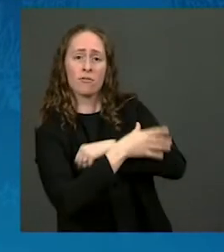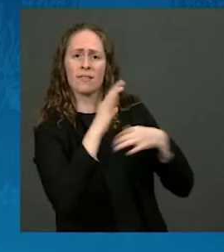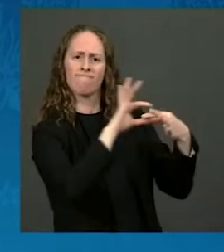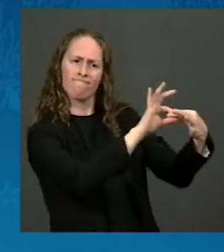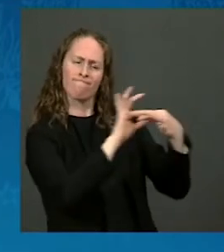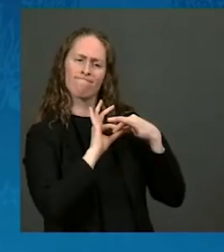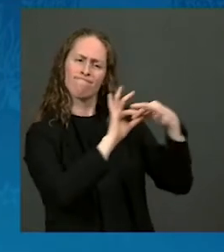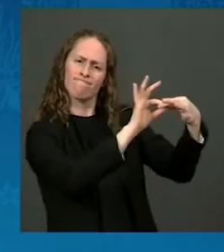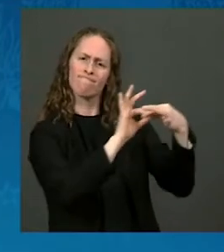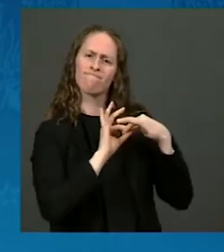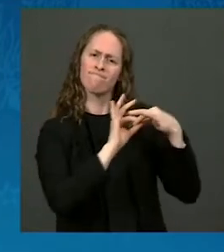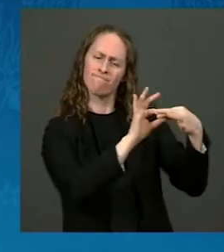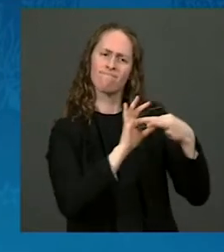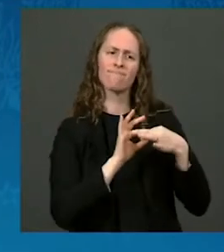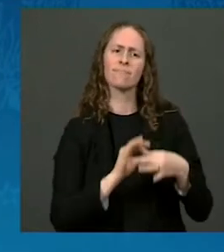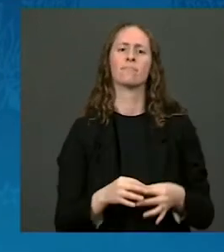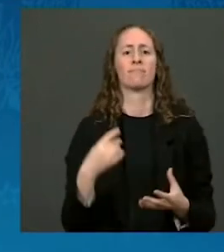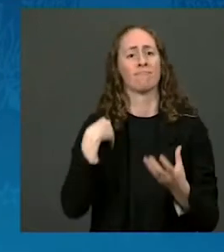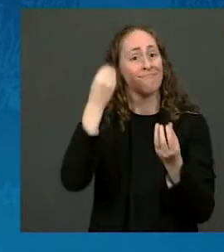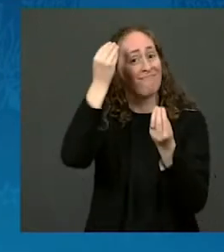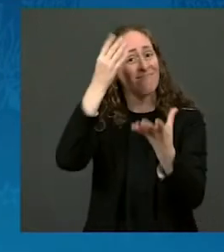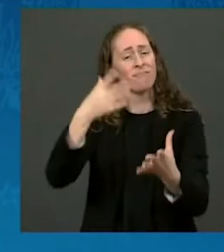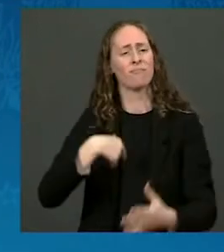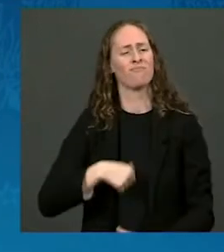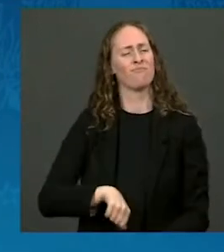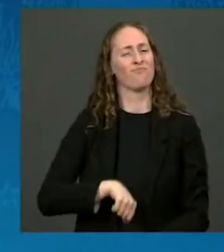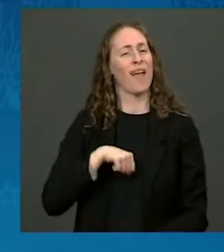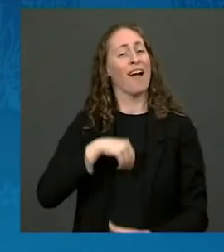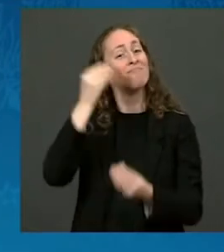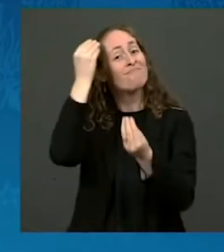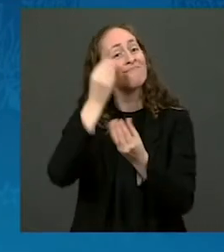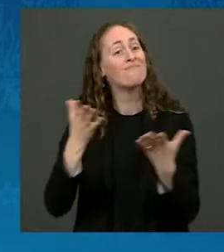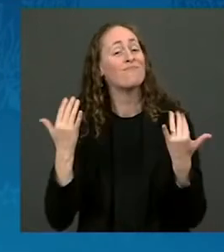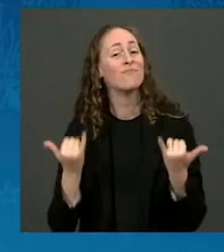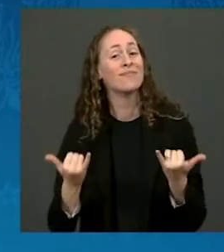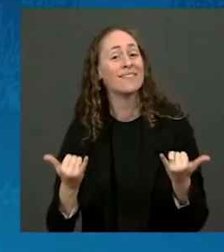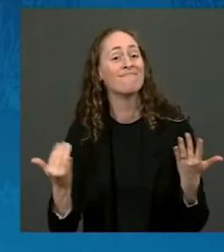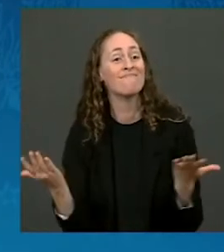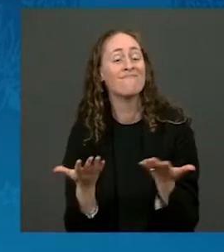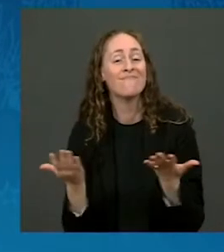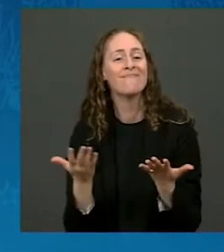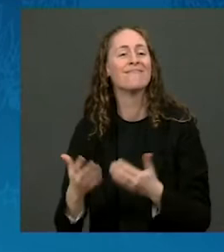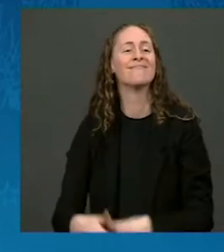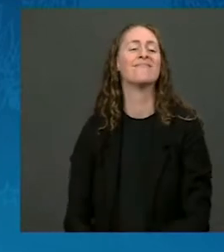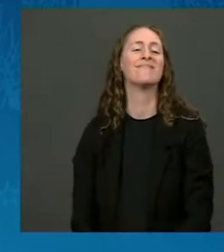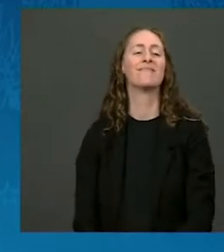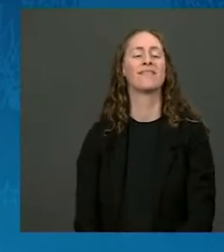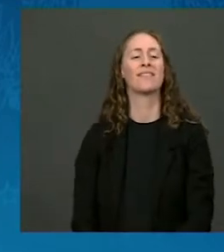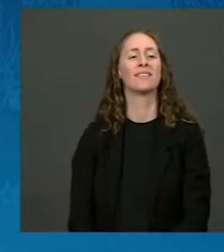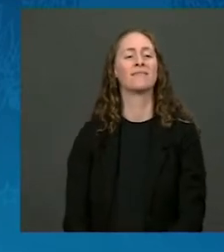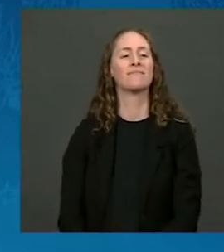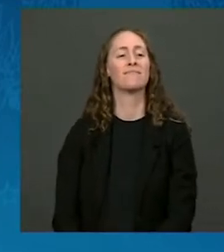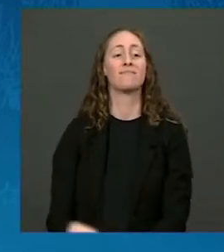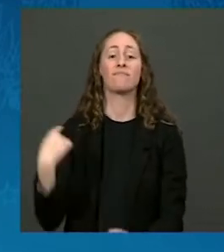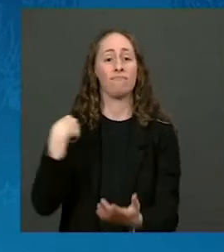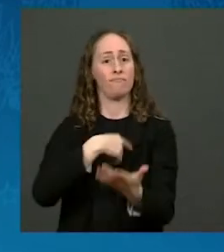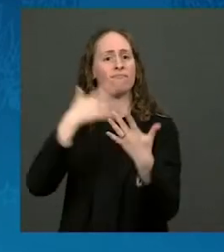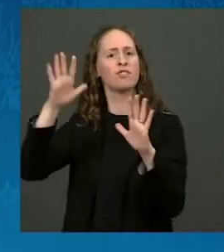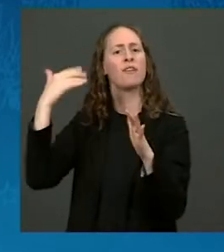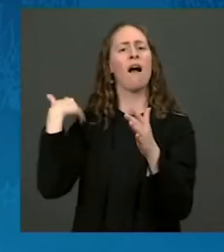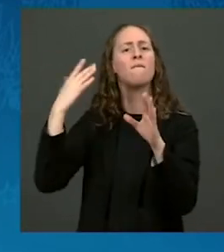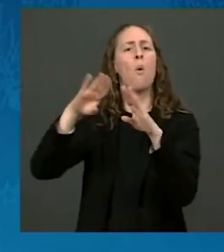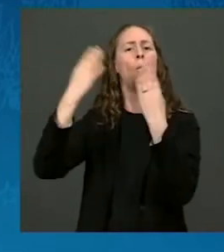I'm very proud to announce right here today that our administration is reopening our memorandum of agreement on the